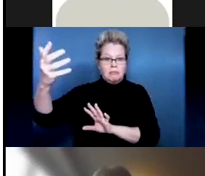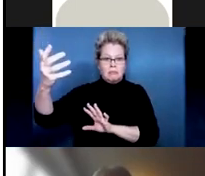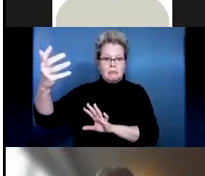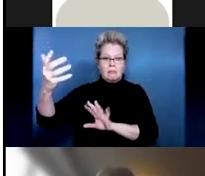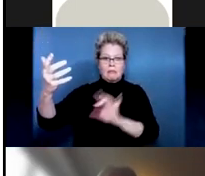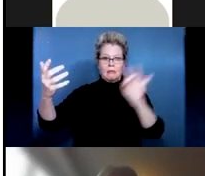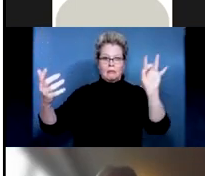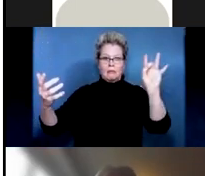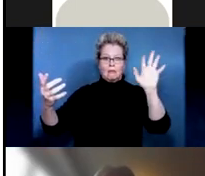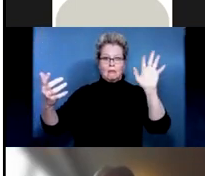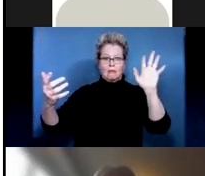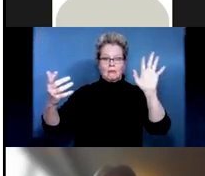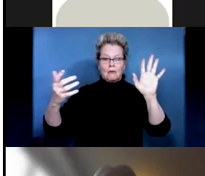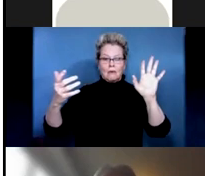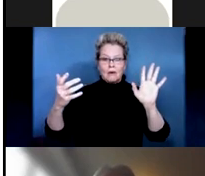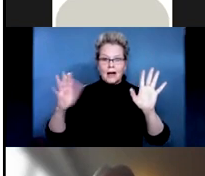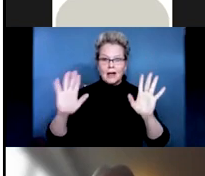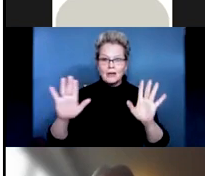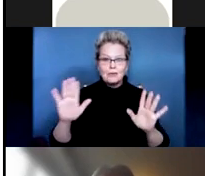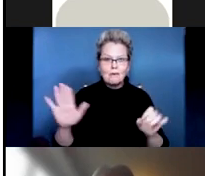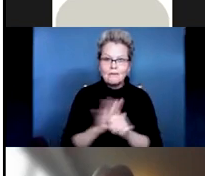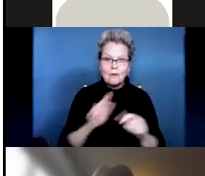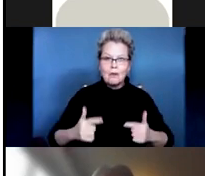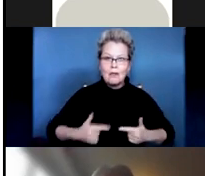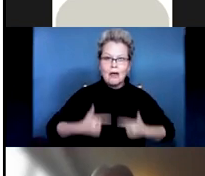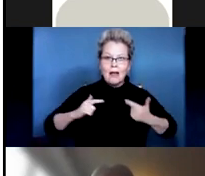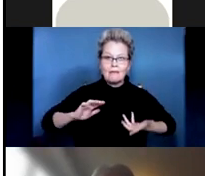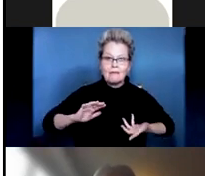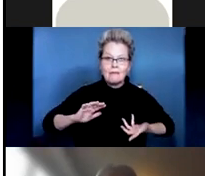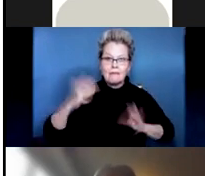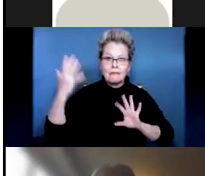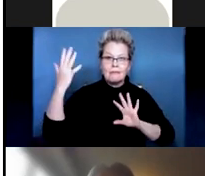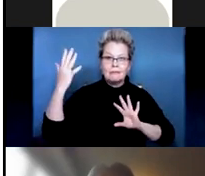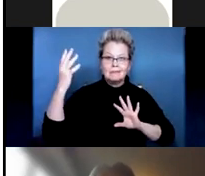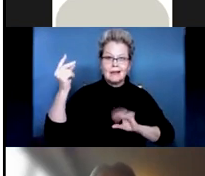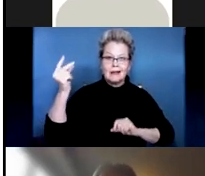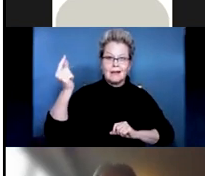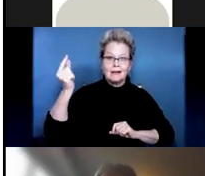And suddenly your whole life is turned upside down in a matter of seconds.